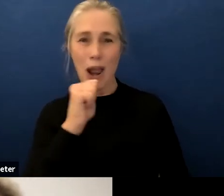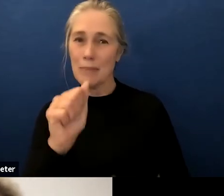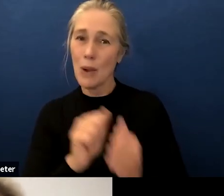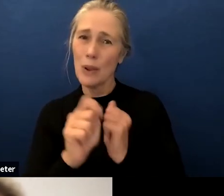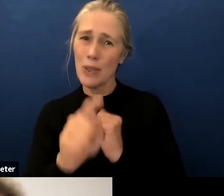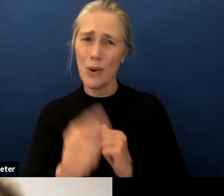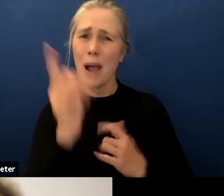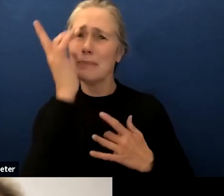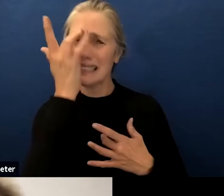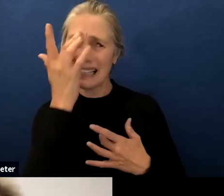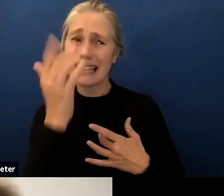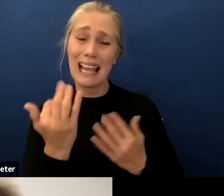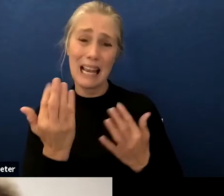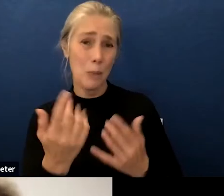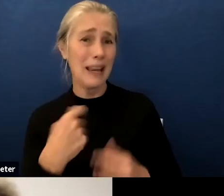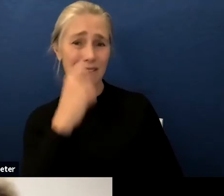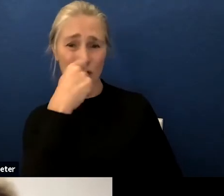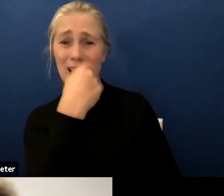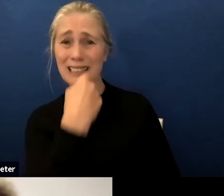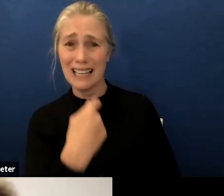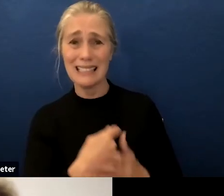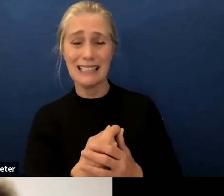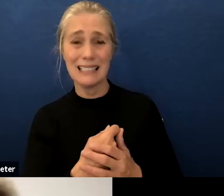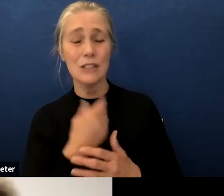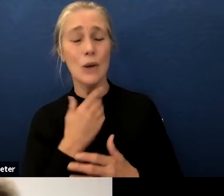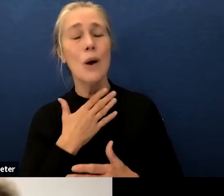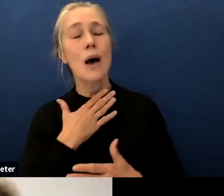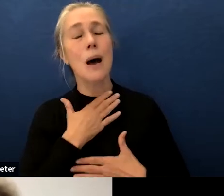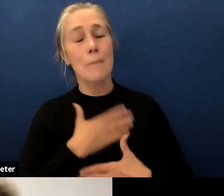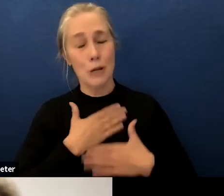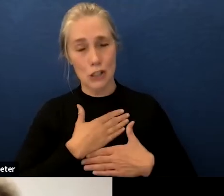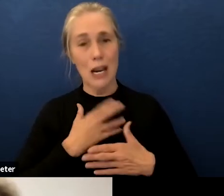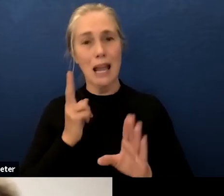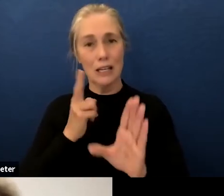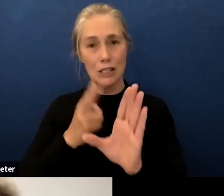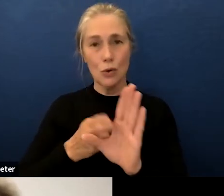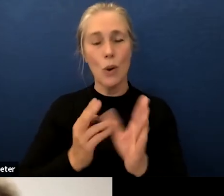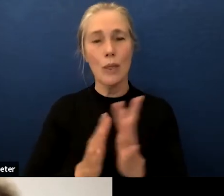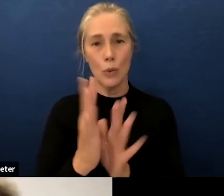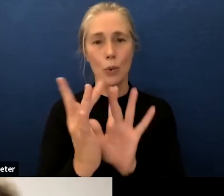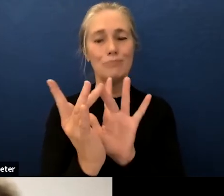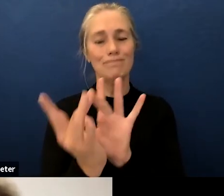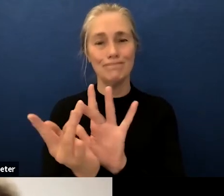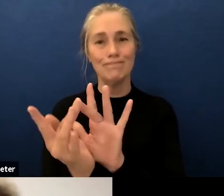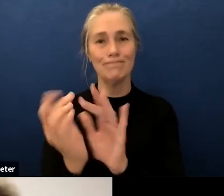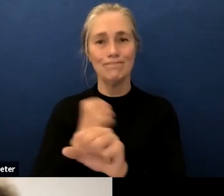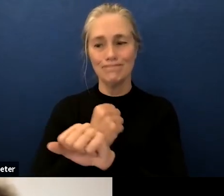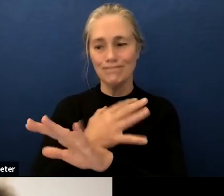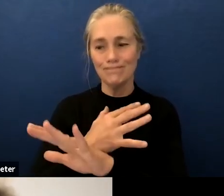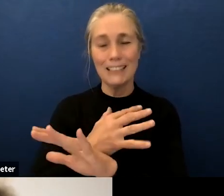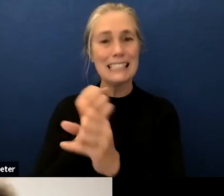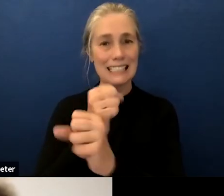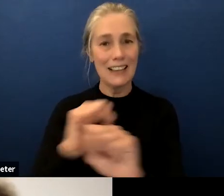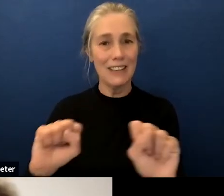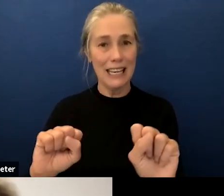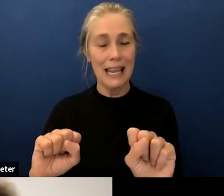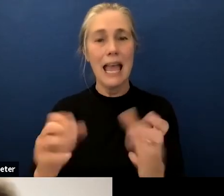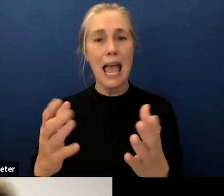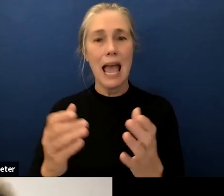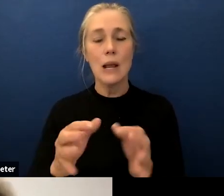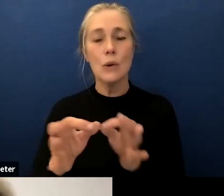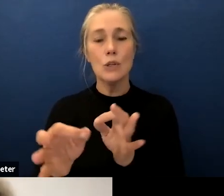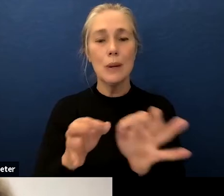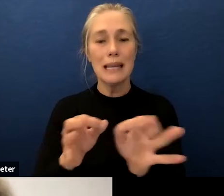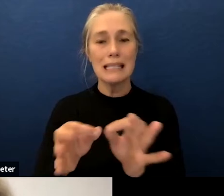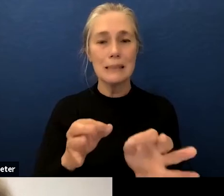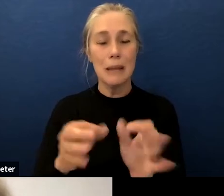so appreciate um being able to join this way safely and i wanted to uh pick up on where dr maldonata left off with heading